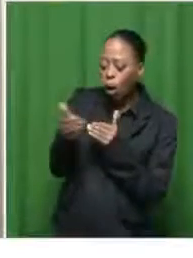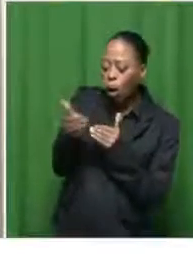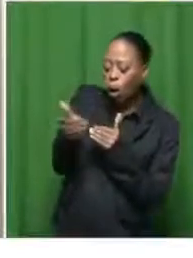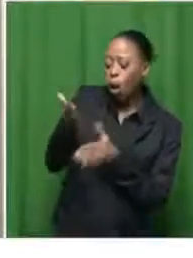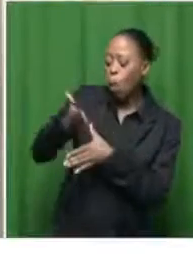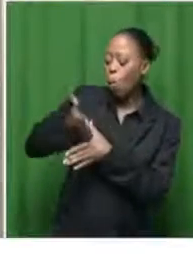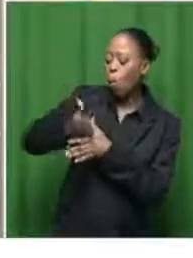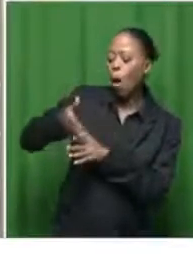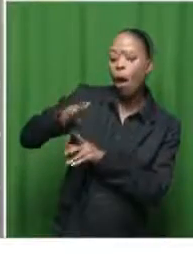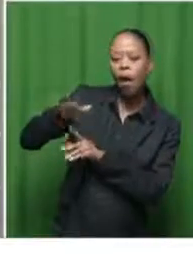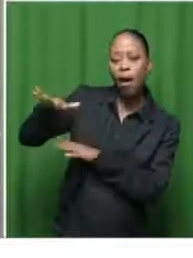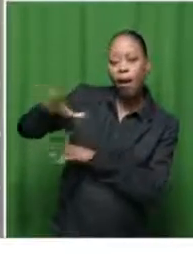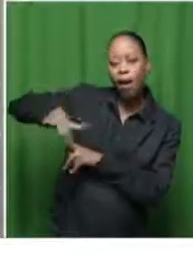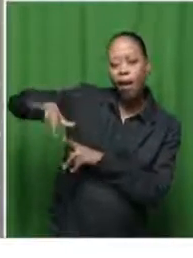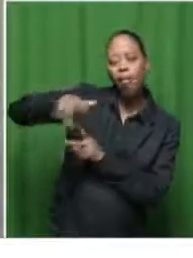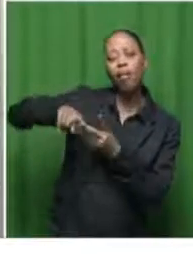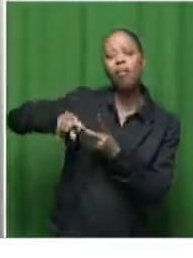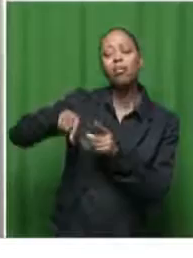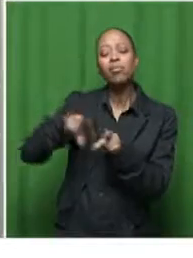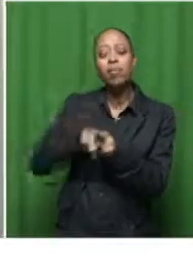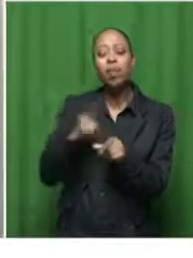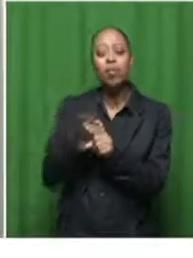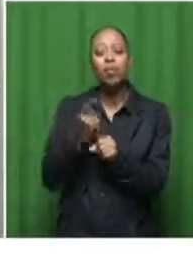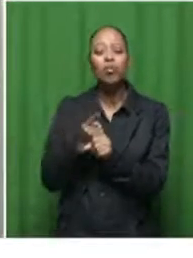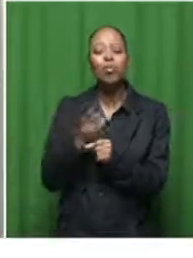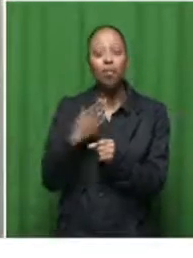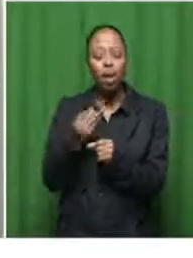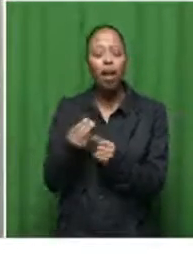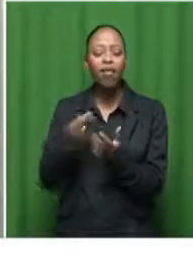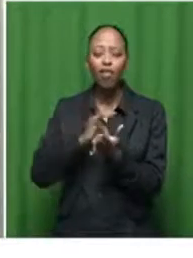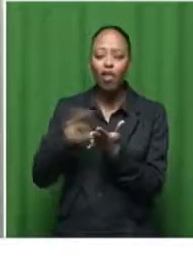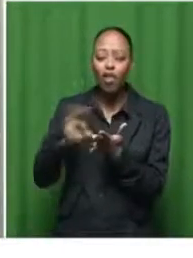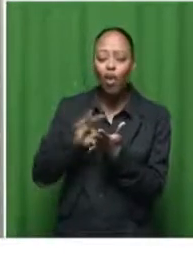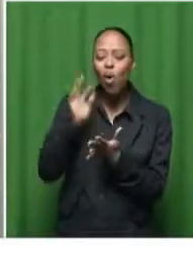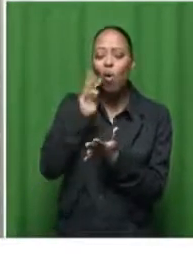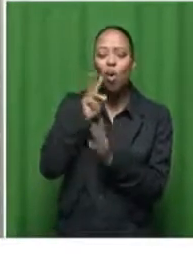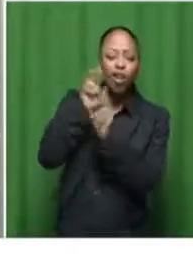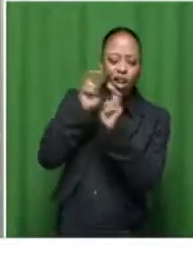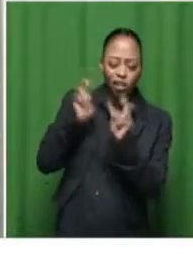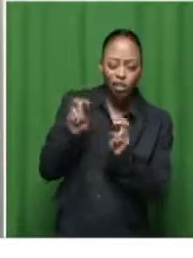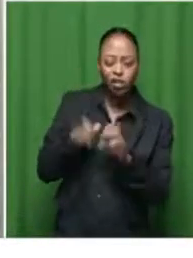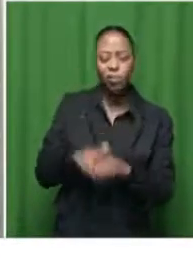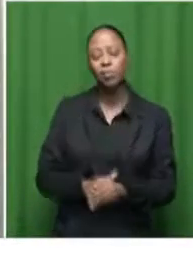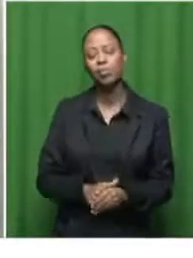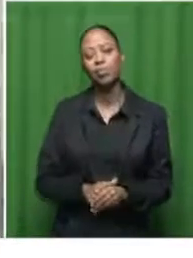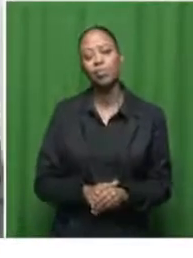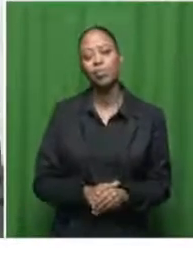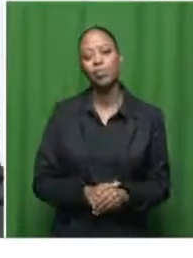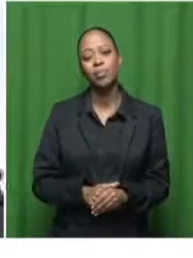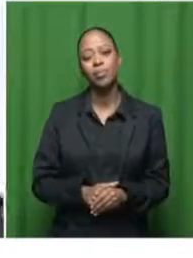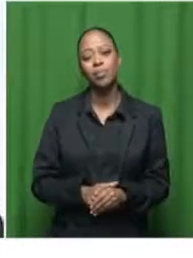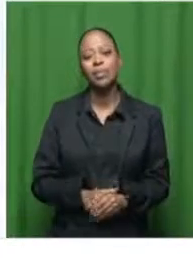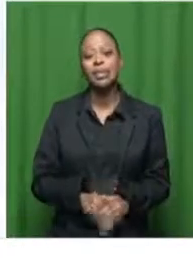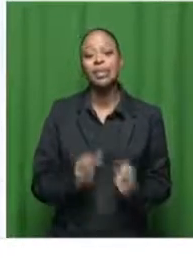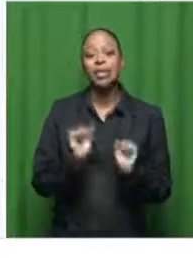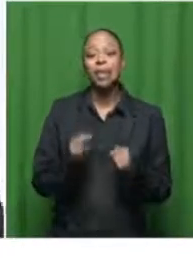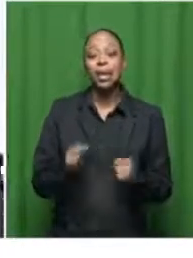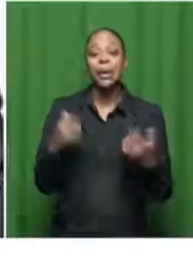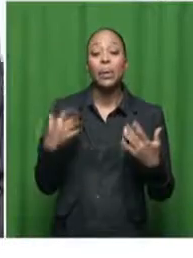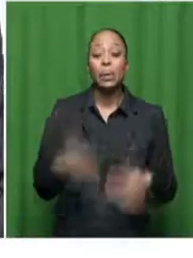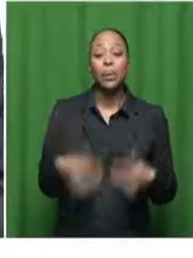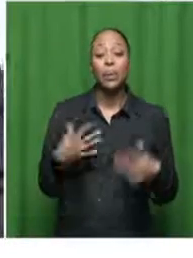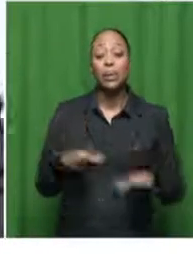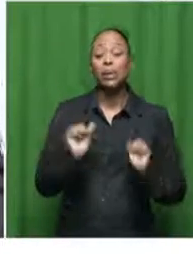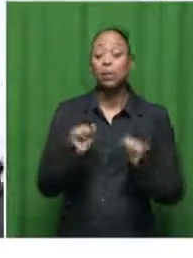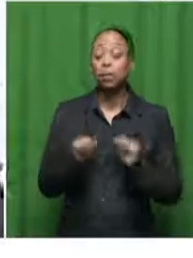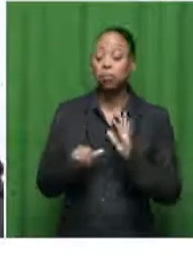areas of work but also they do have their amenities and many other important areas as well indeed Kylie there is